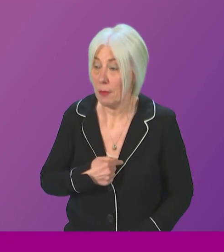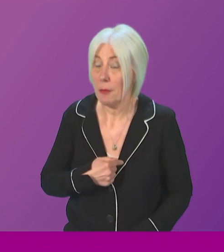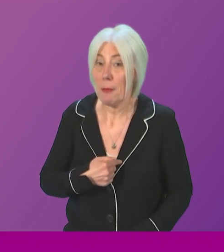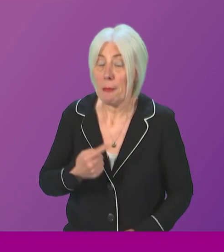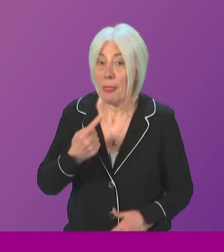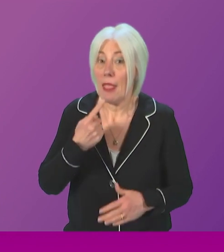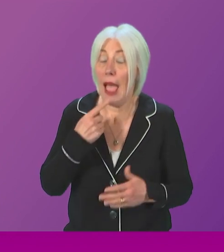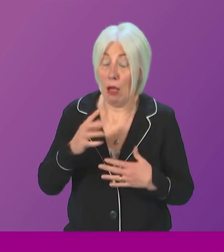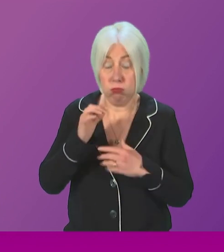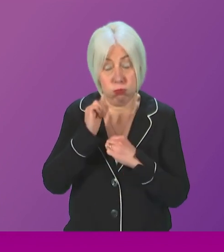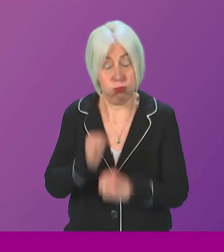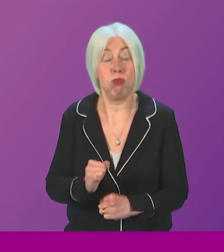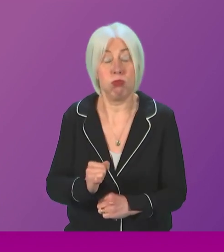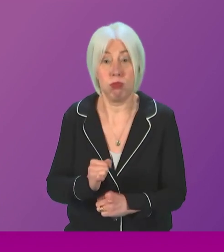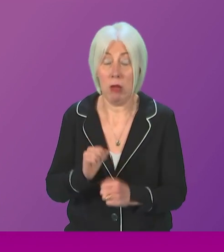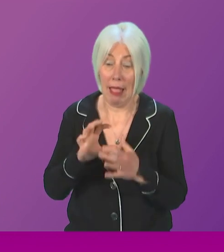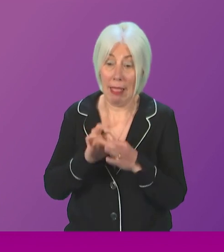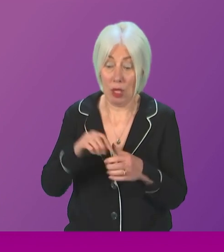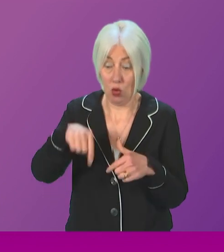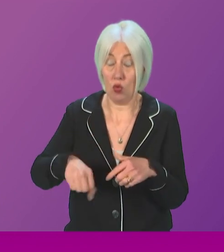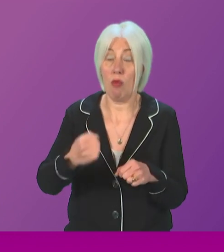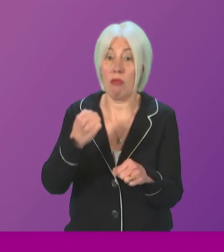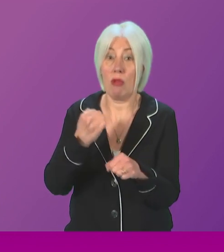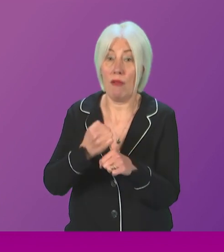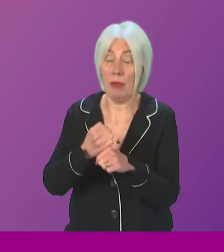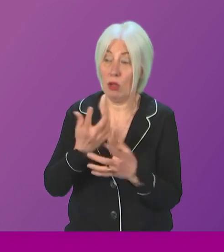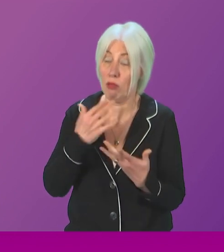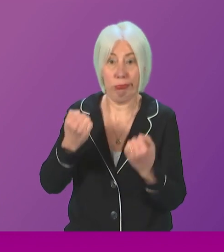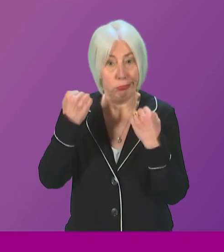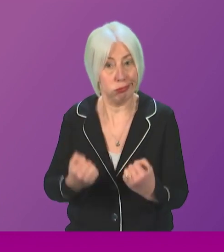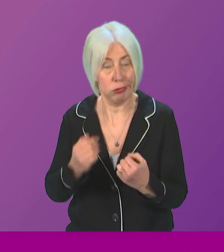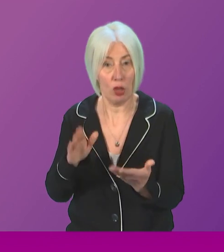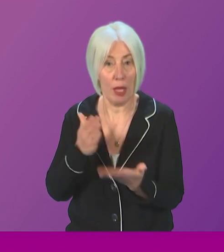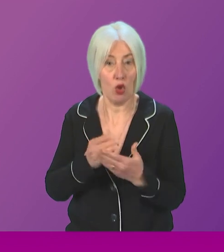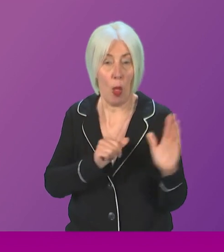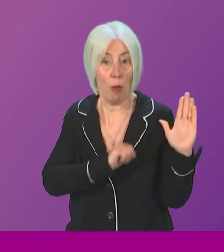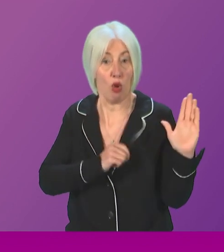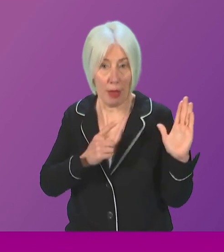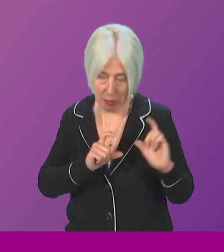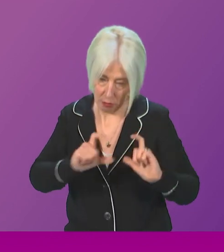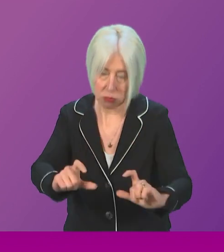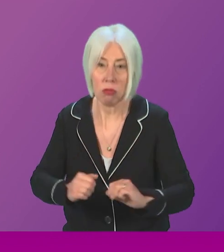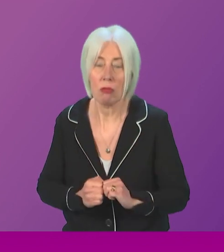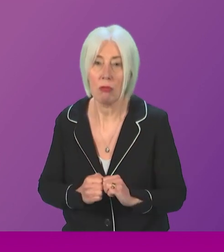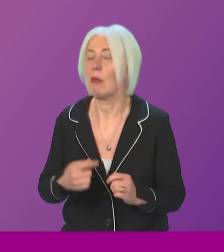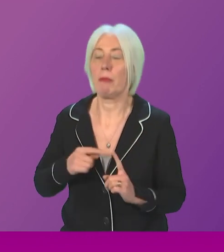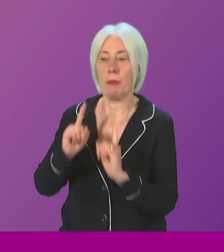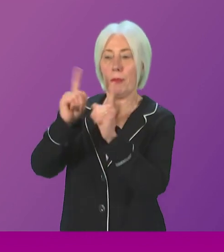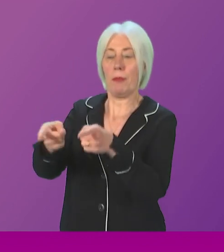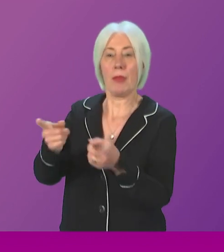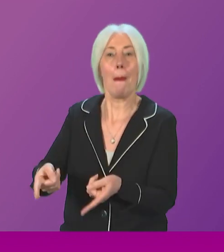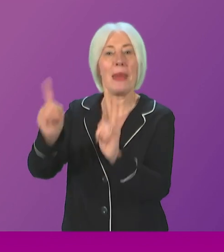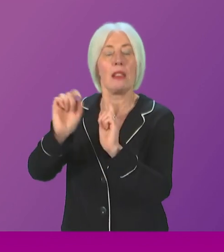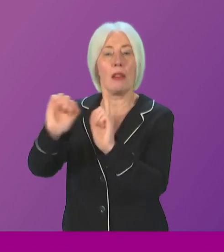and unequivocal commitment in relation to this Government's determination to keep the promise. I, of course, have appointed a Minister that has